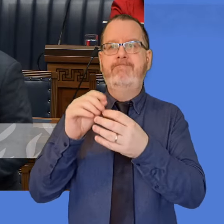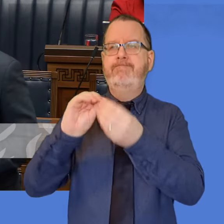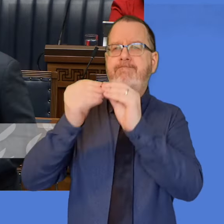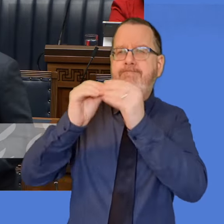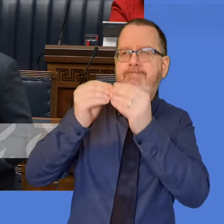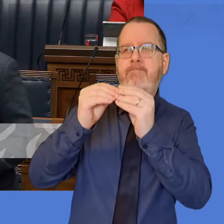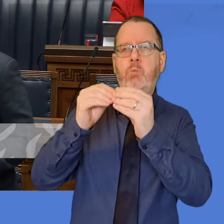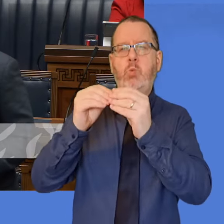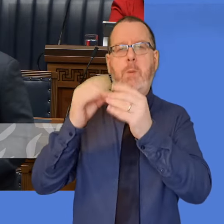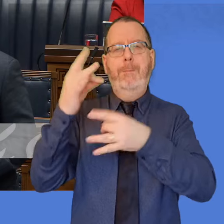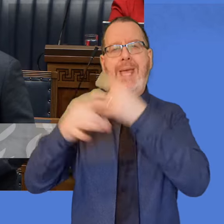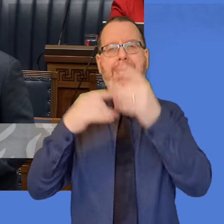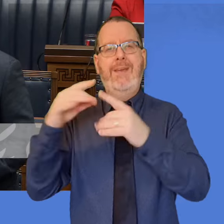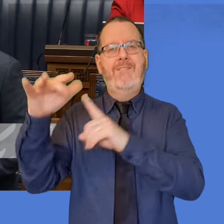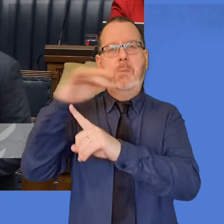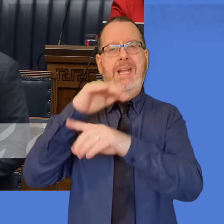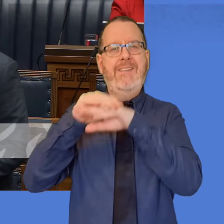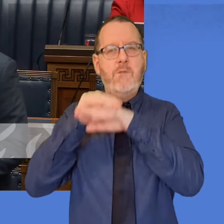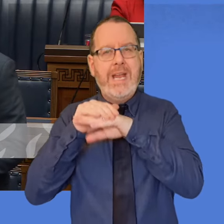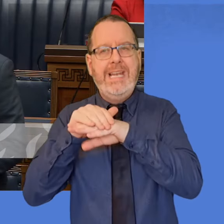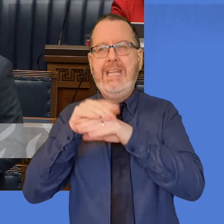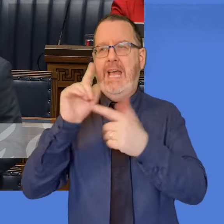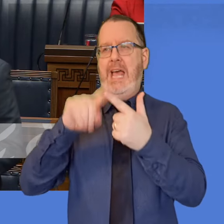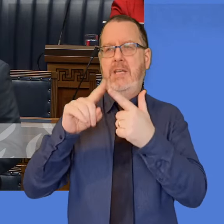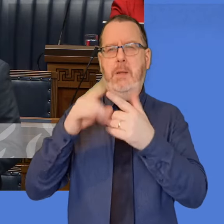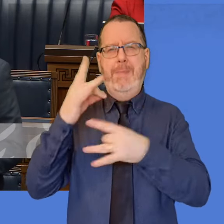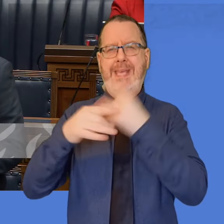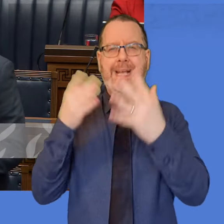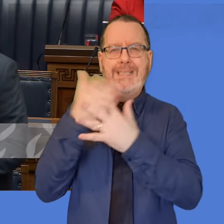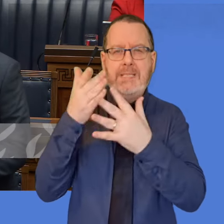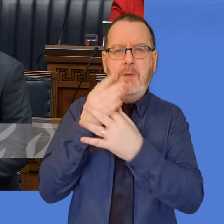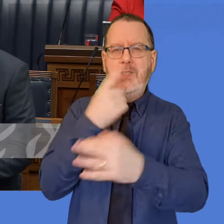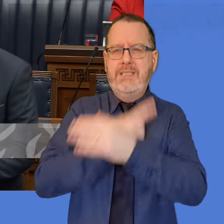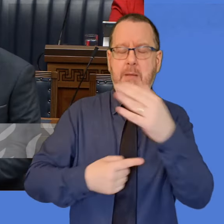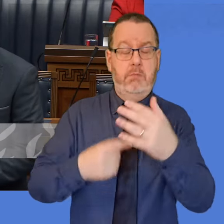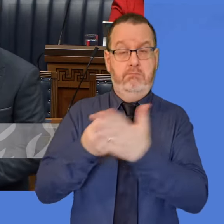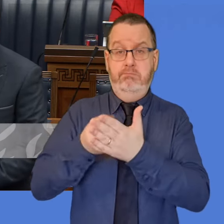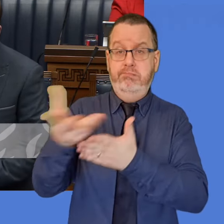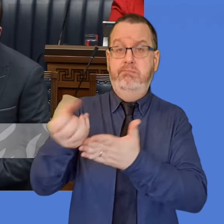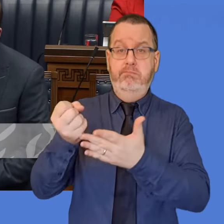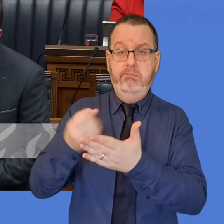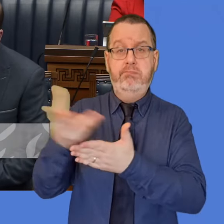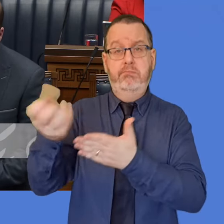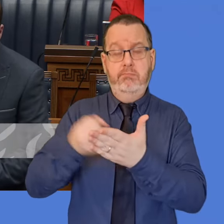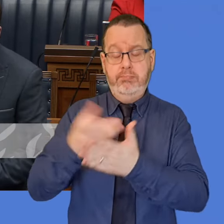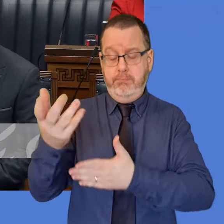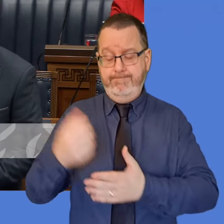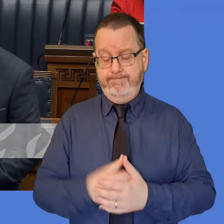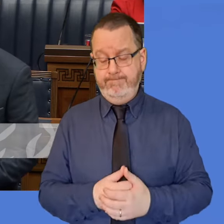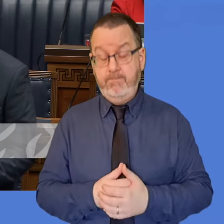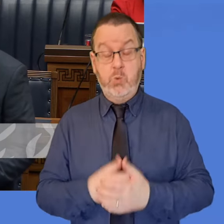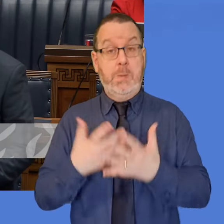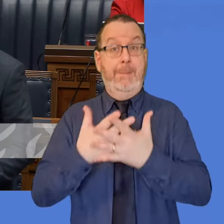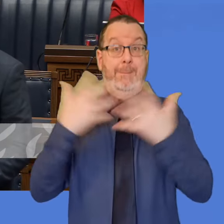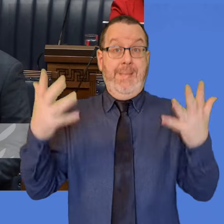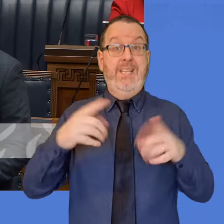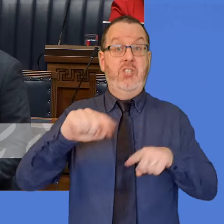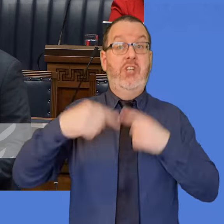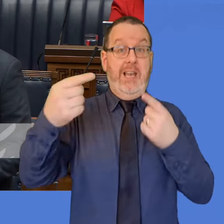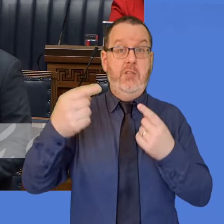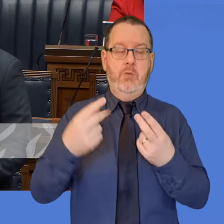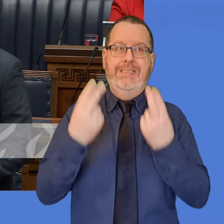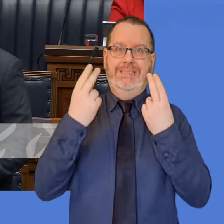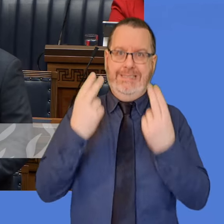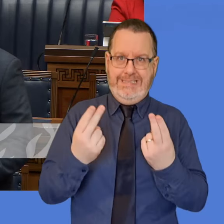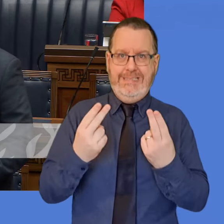An outline business case has been developed, which identifies a preferred option to tackle the significant investment challenge and to put the Northern Ireland Housing Executive